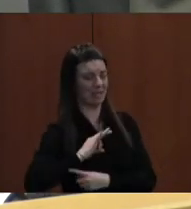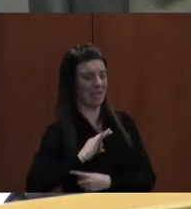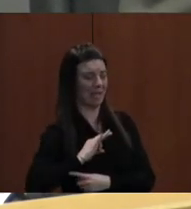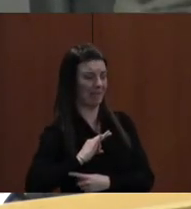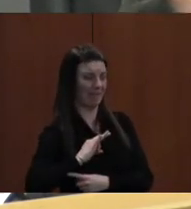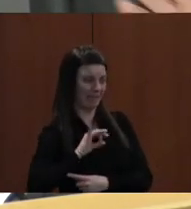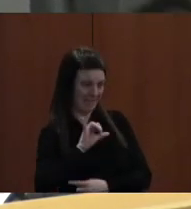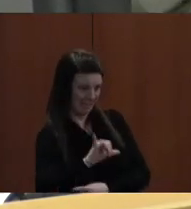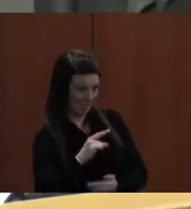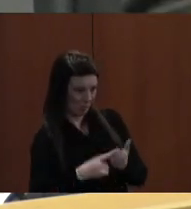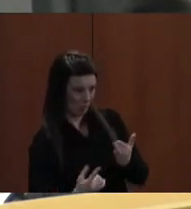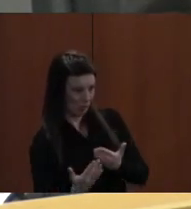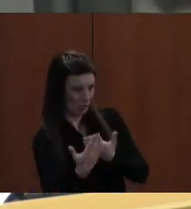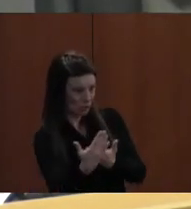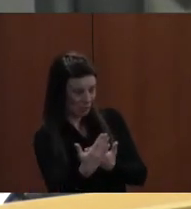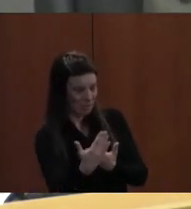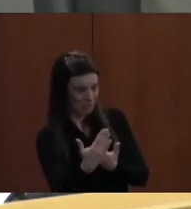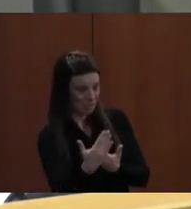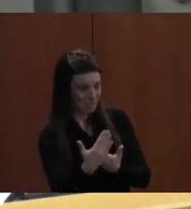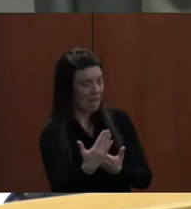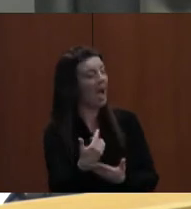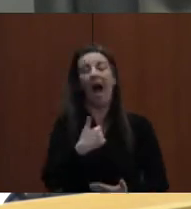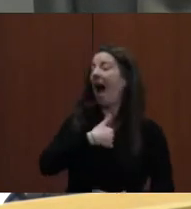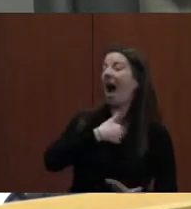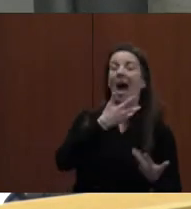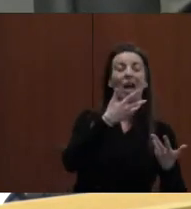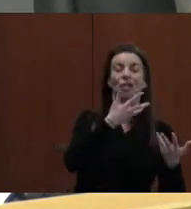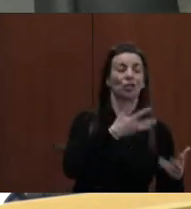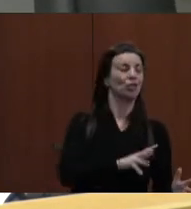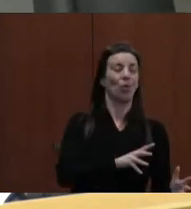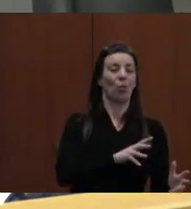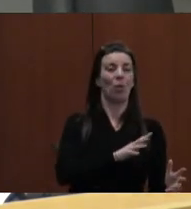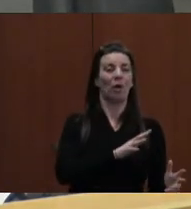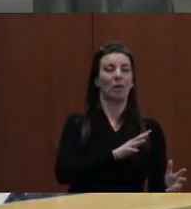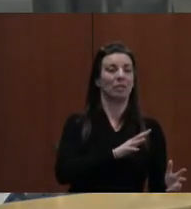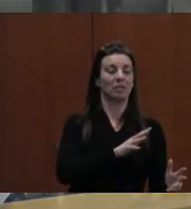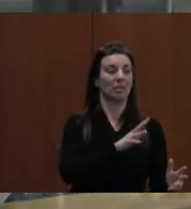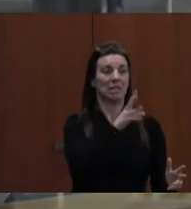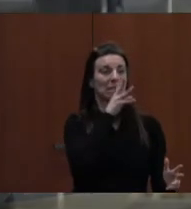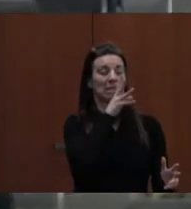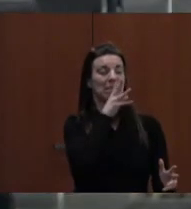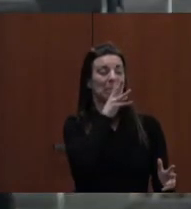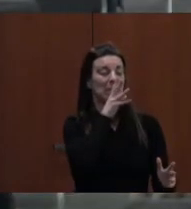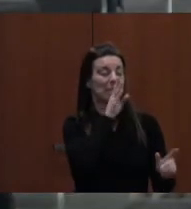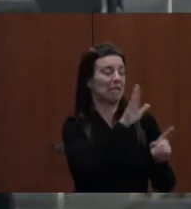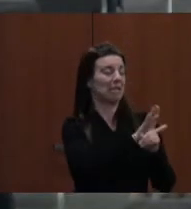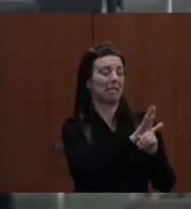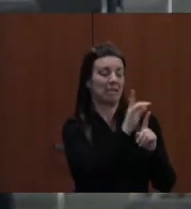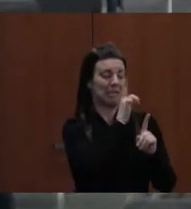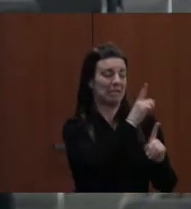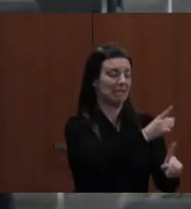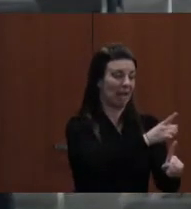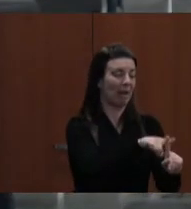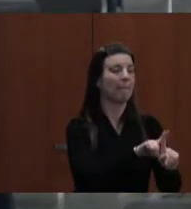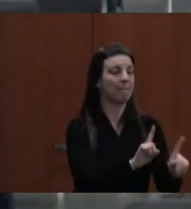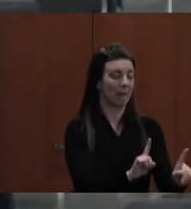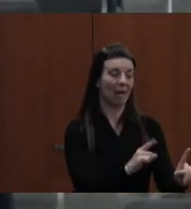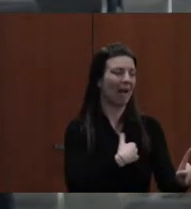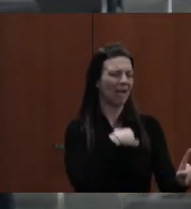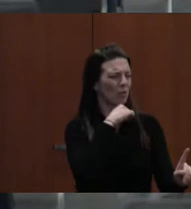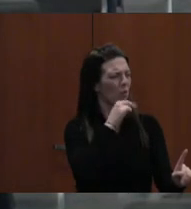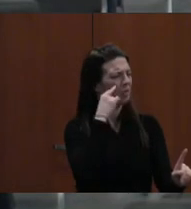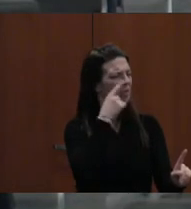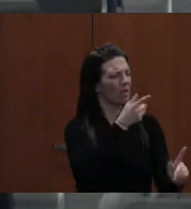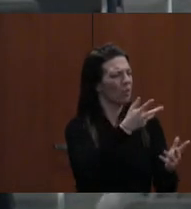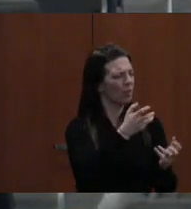as well. Unless you're allowing us to move staff forward. I don't know want to speak to Mr. Gessford's intent, but I don't think that he was wanting